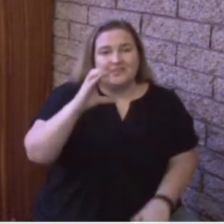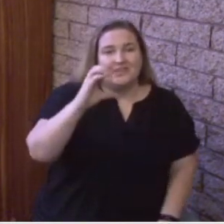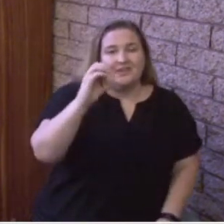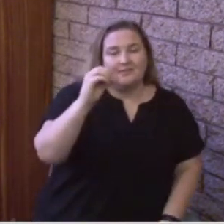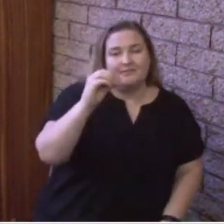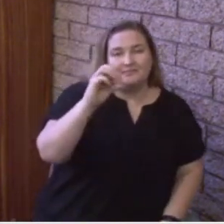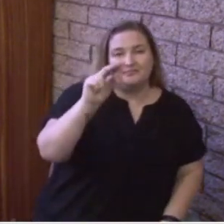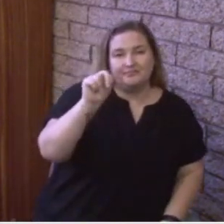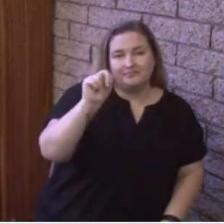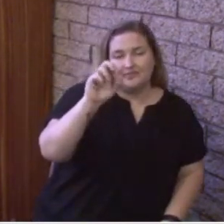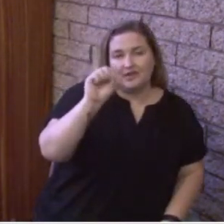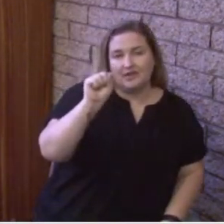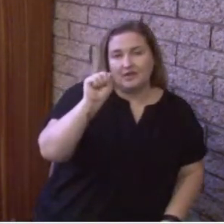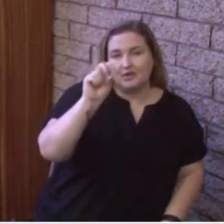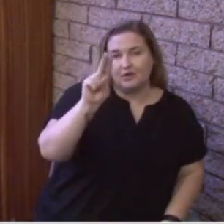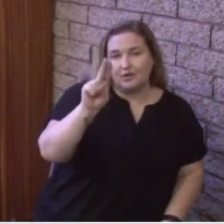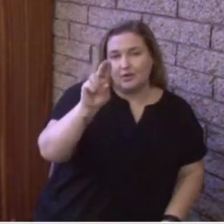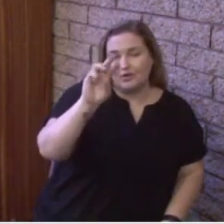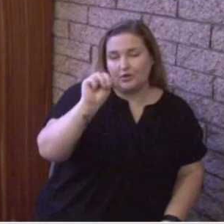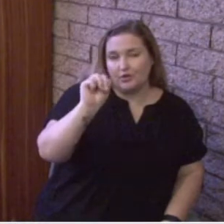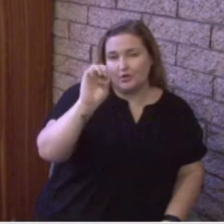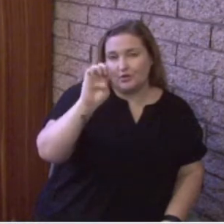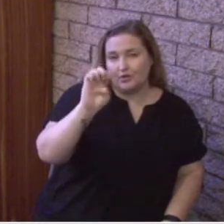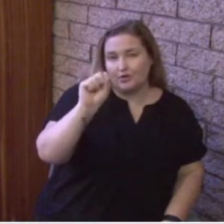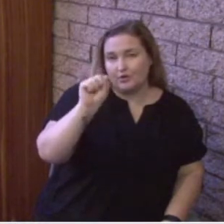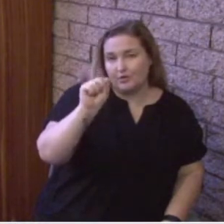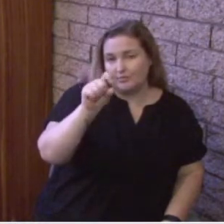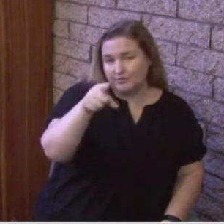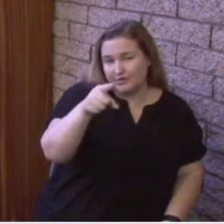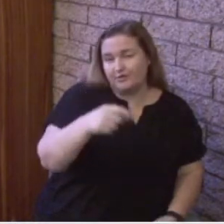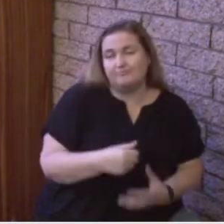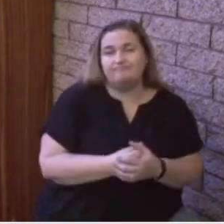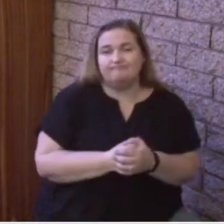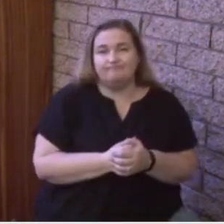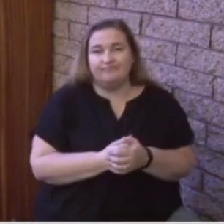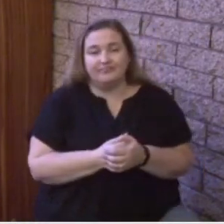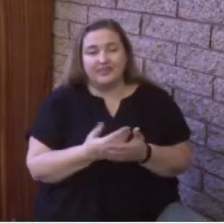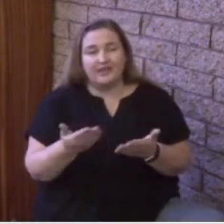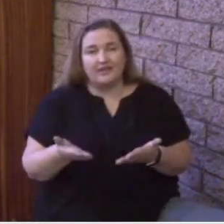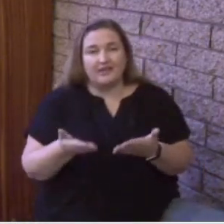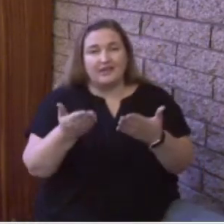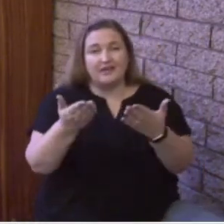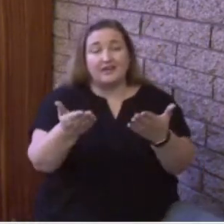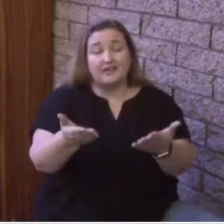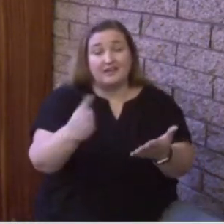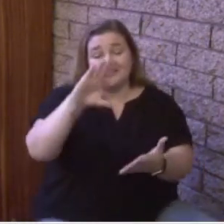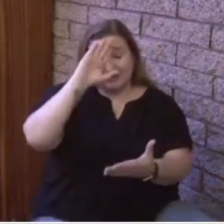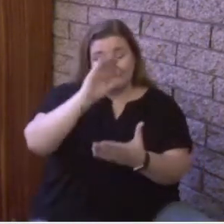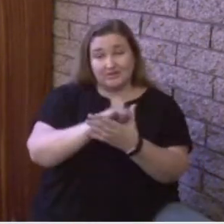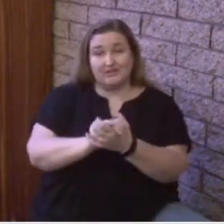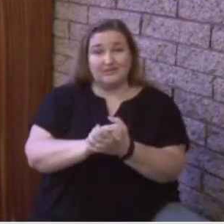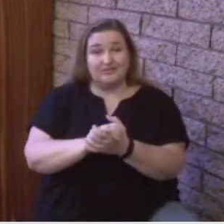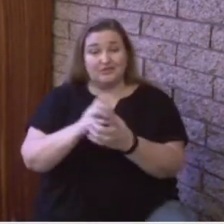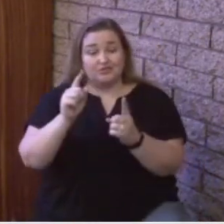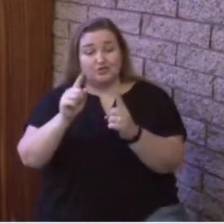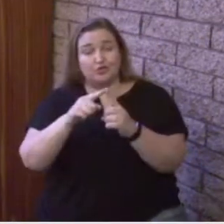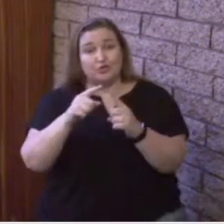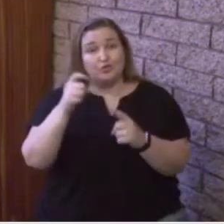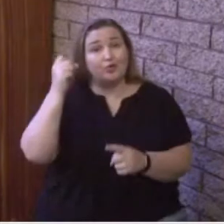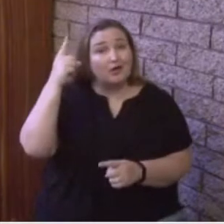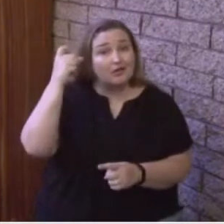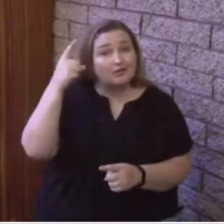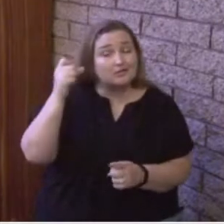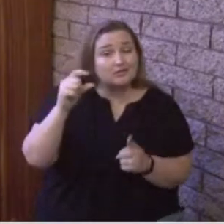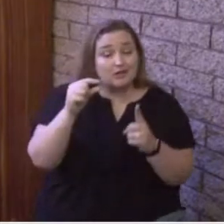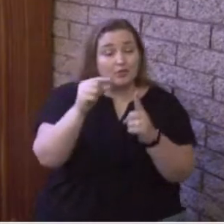and then the Holy Spirit grants believers the ability to understand the Word of